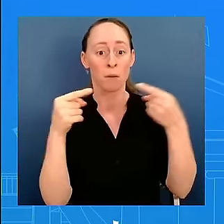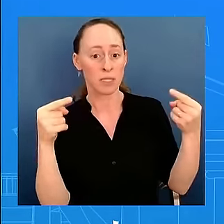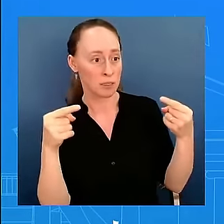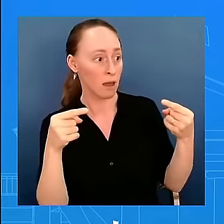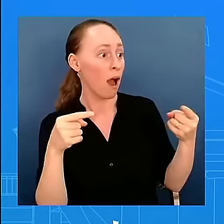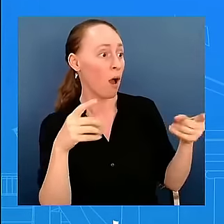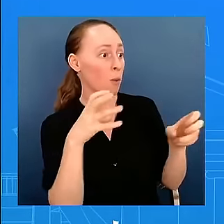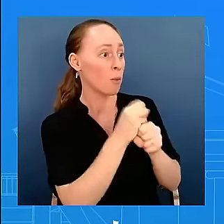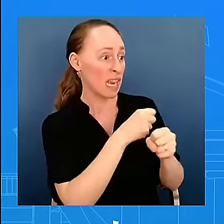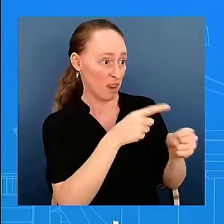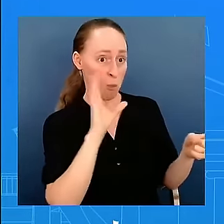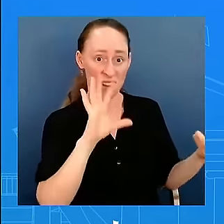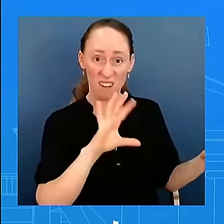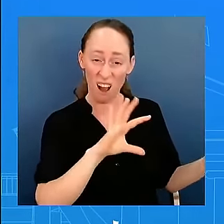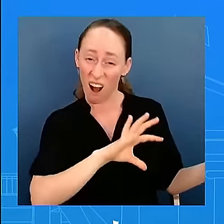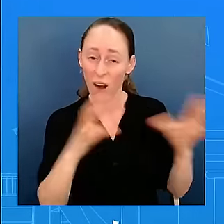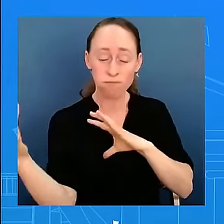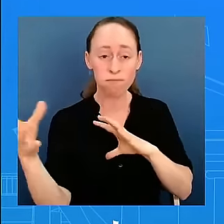it in the opening statement.